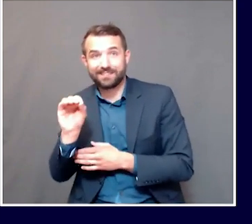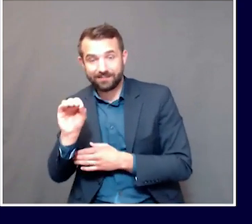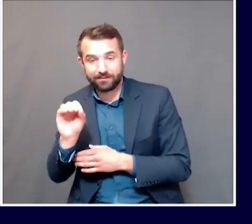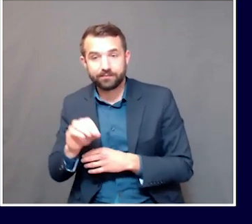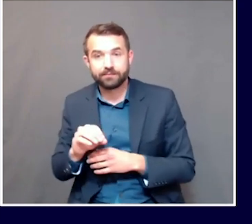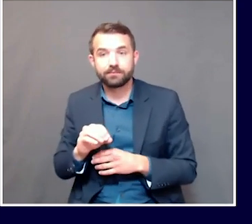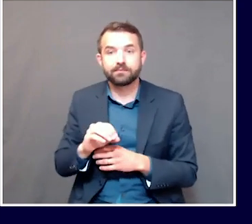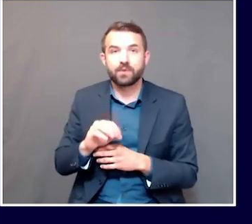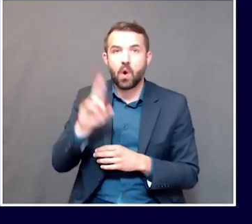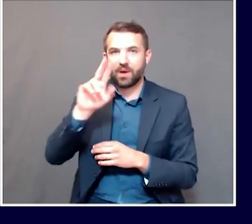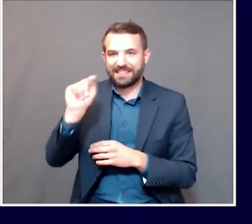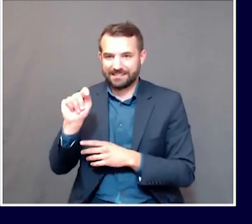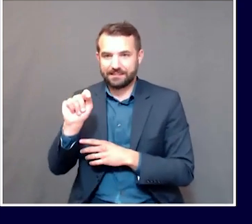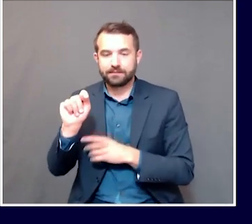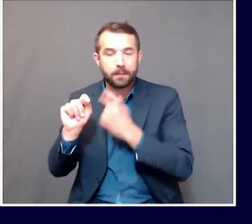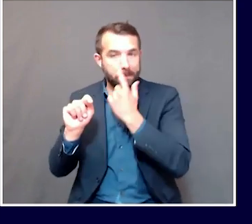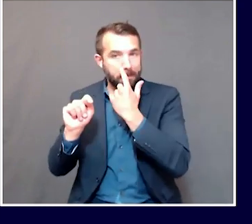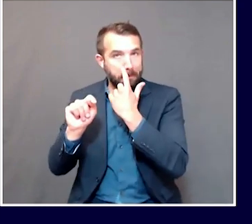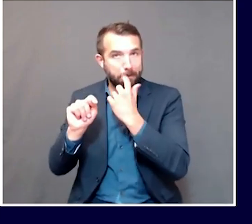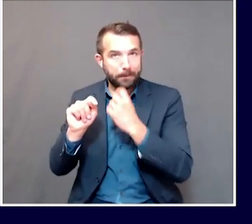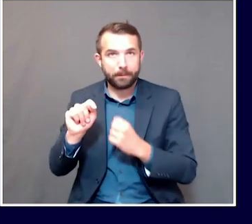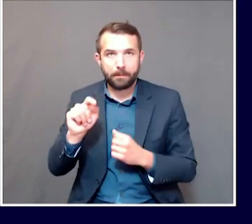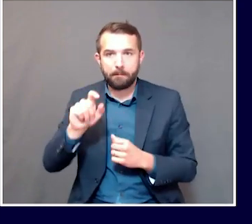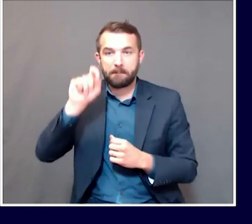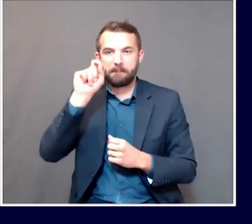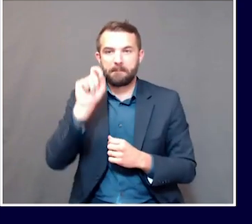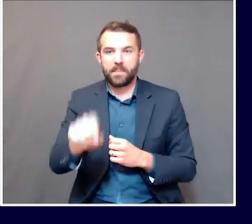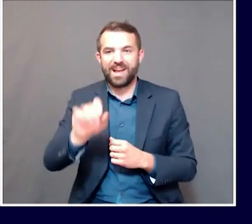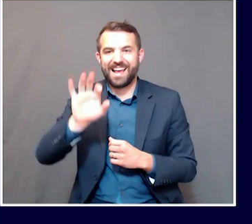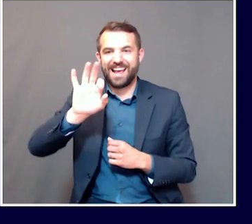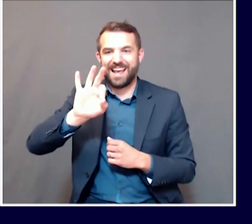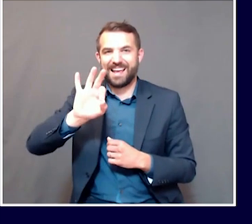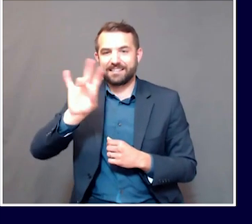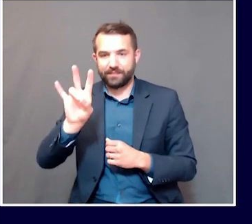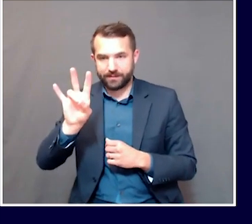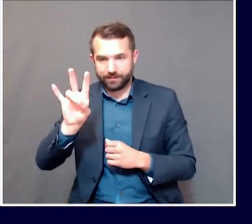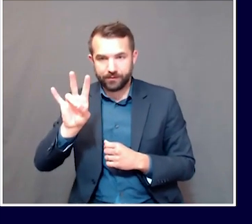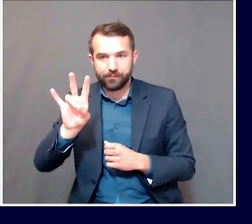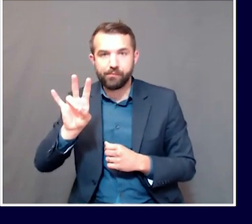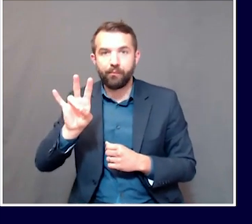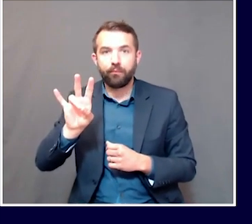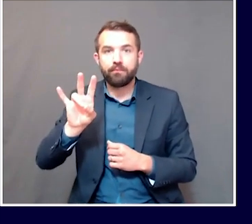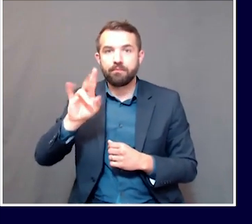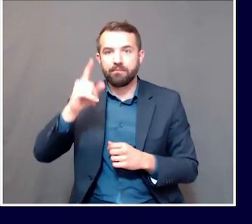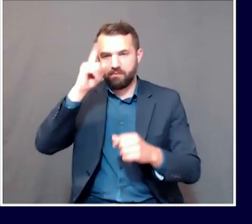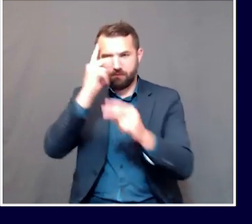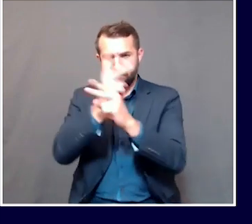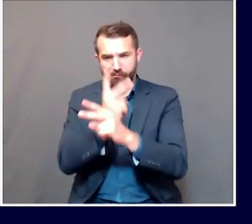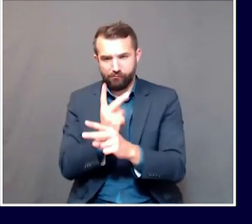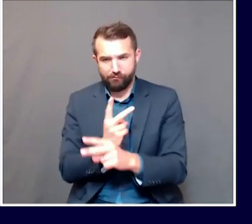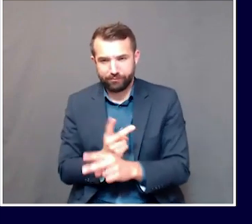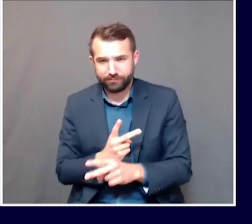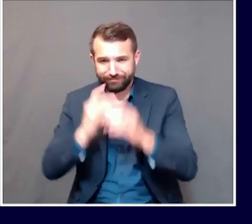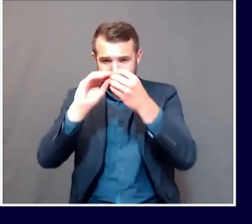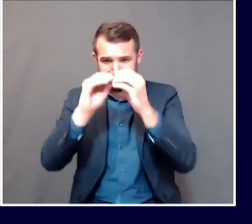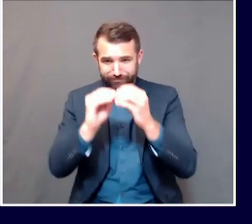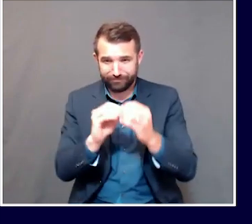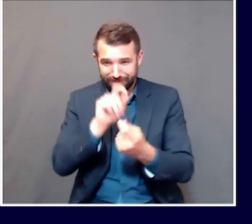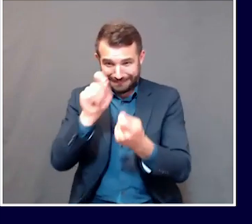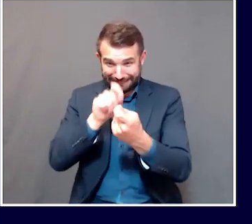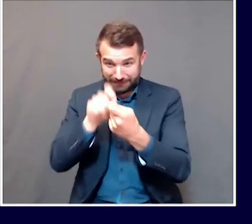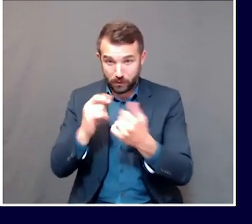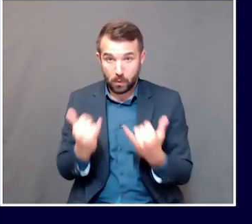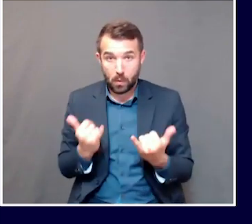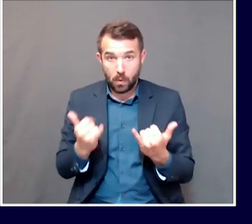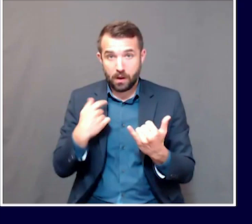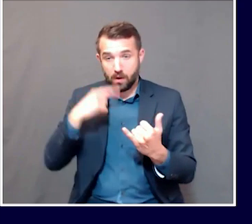one. It was probably about 0.97. We'll run the models with the latest numbers today. I don't expect that it will go much higher than that,